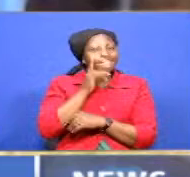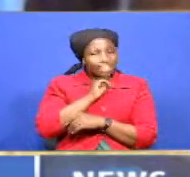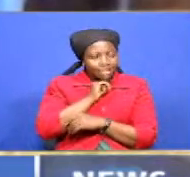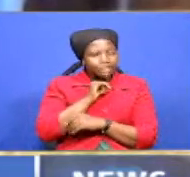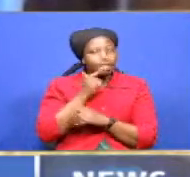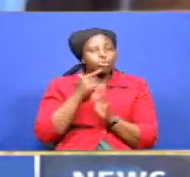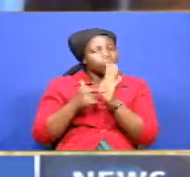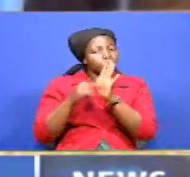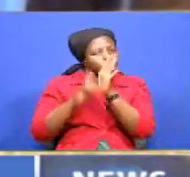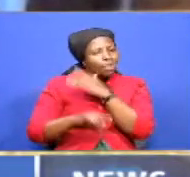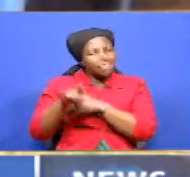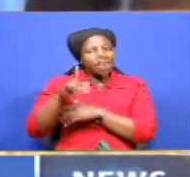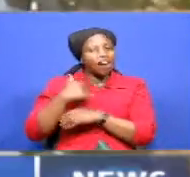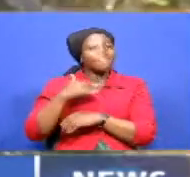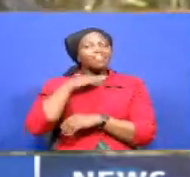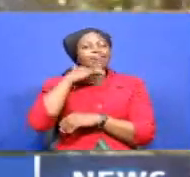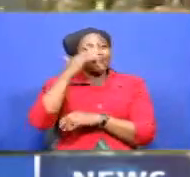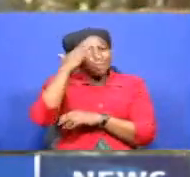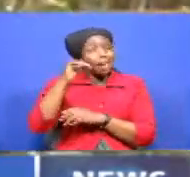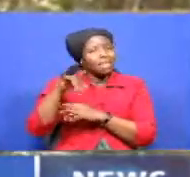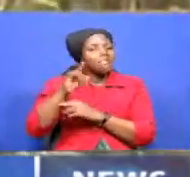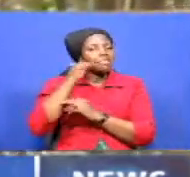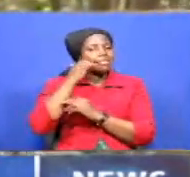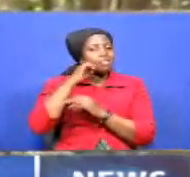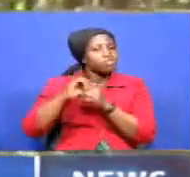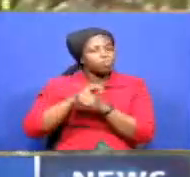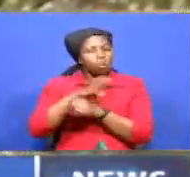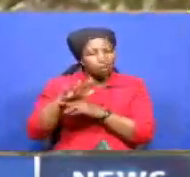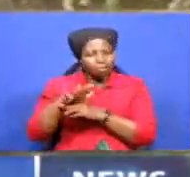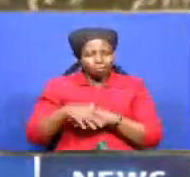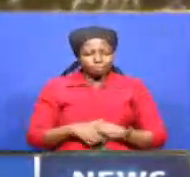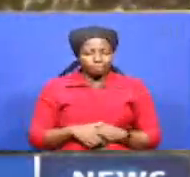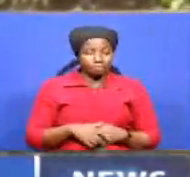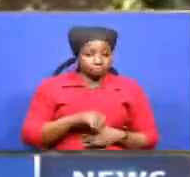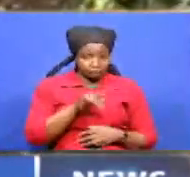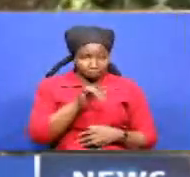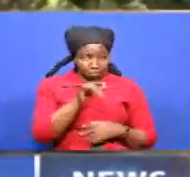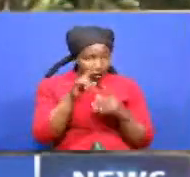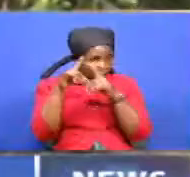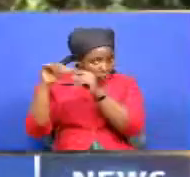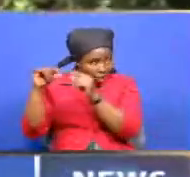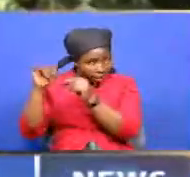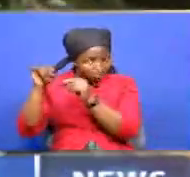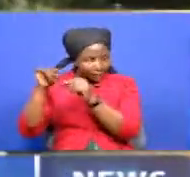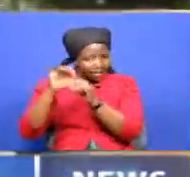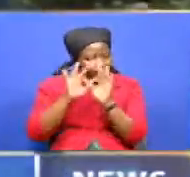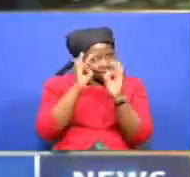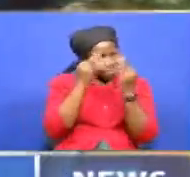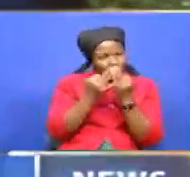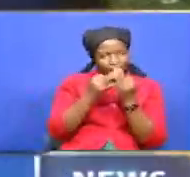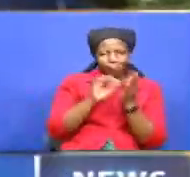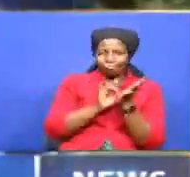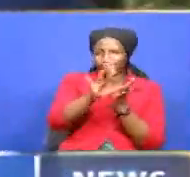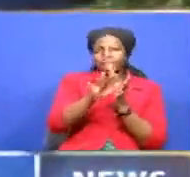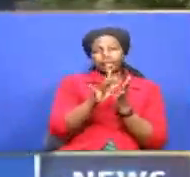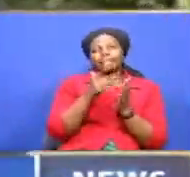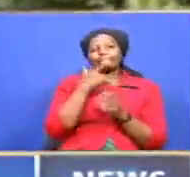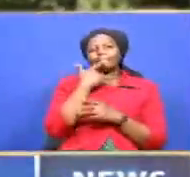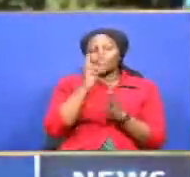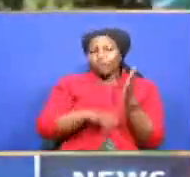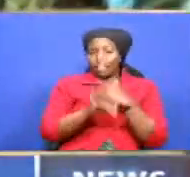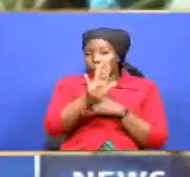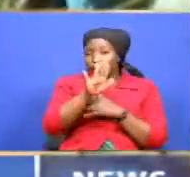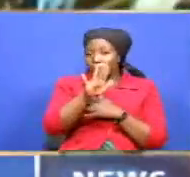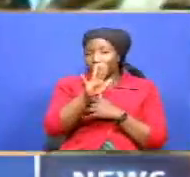indeed died, having tested positive for COVID-19, claims being refuted by the family of the deceased, who insist that their